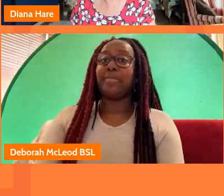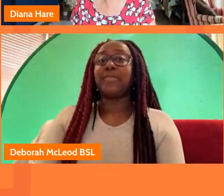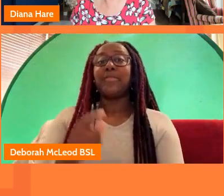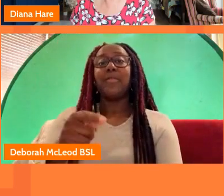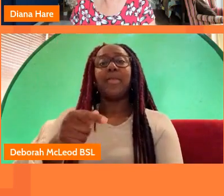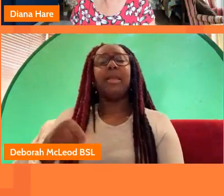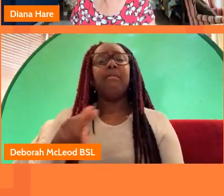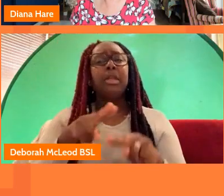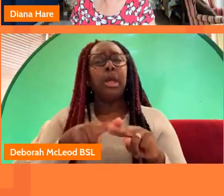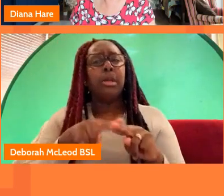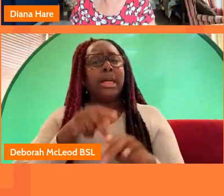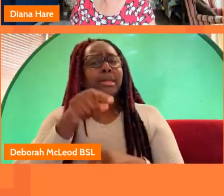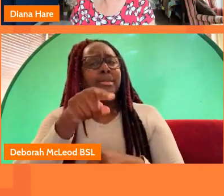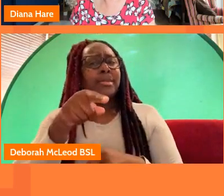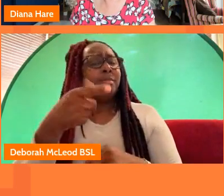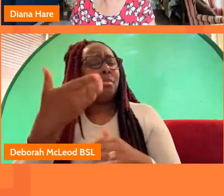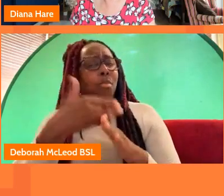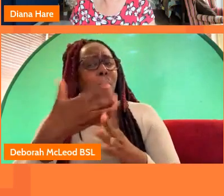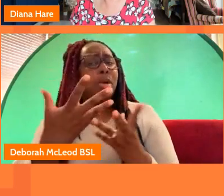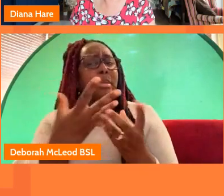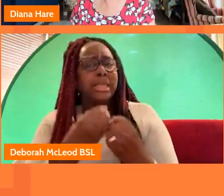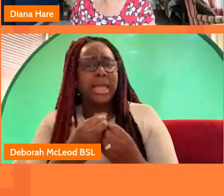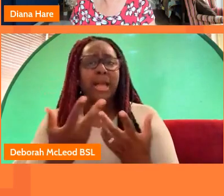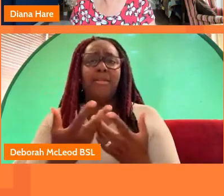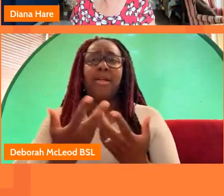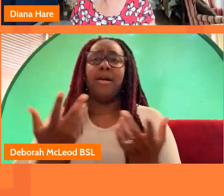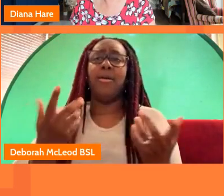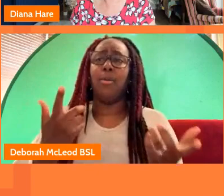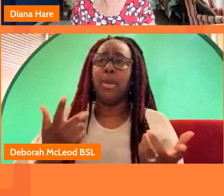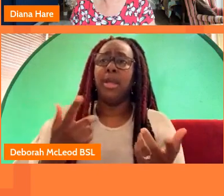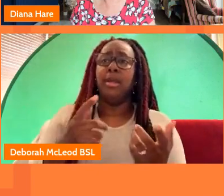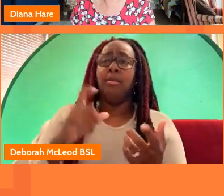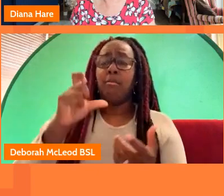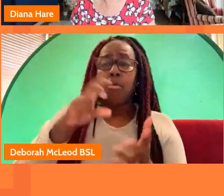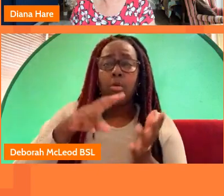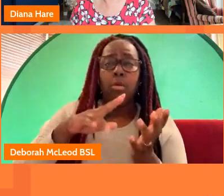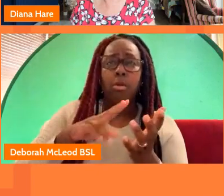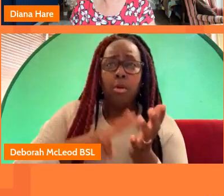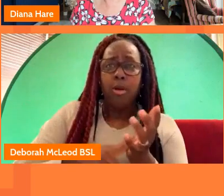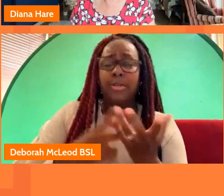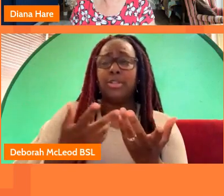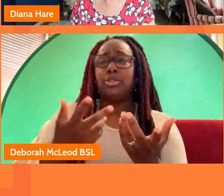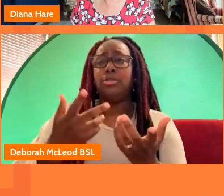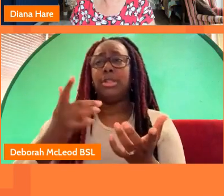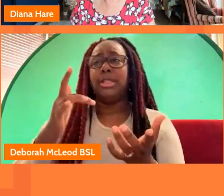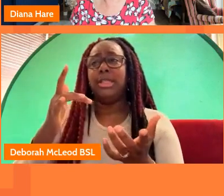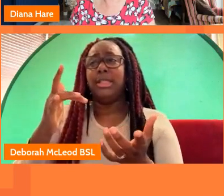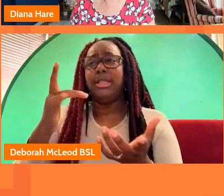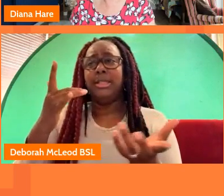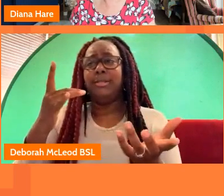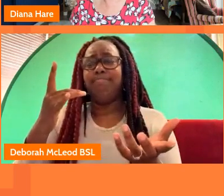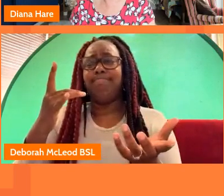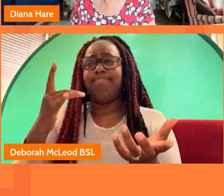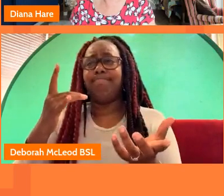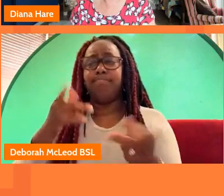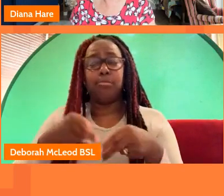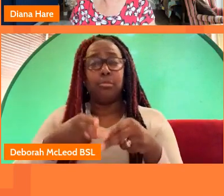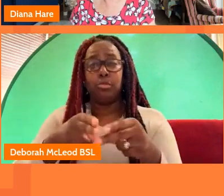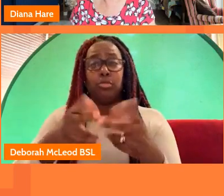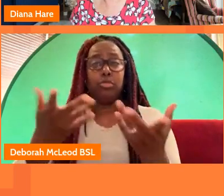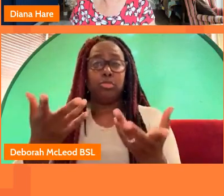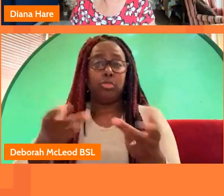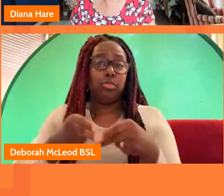because we work together um with coventry city of culture and with um shoot festival and sky on the unlocked series